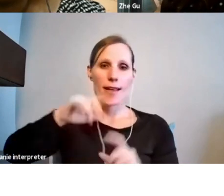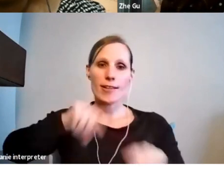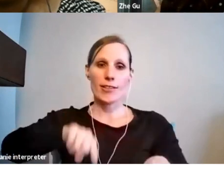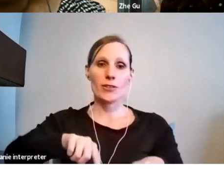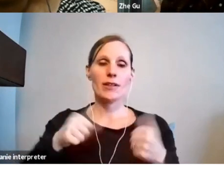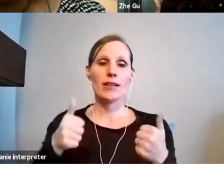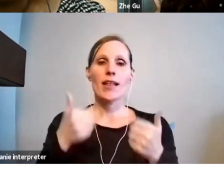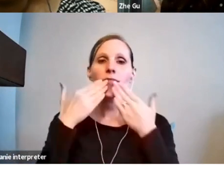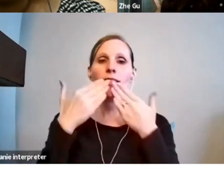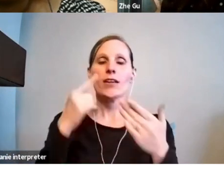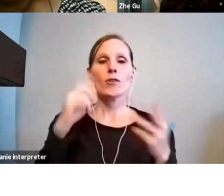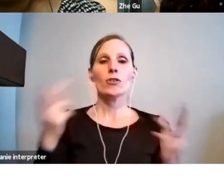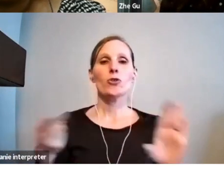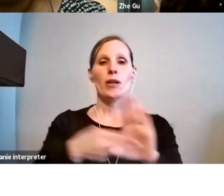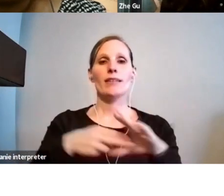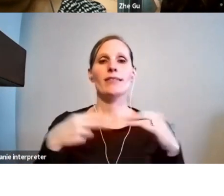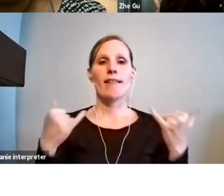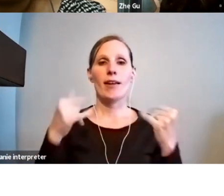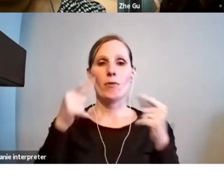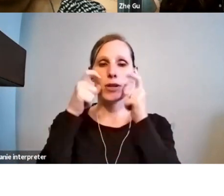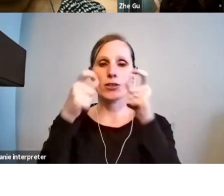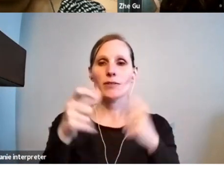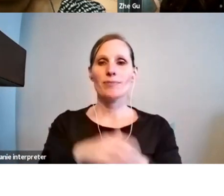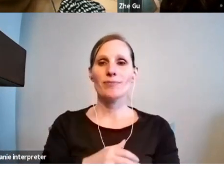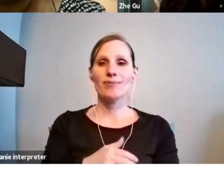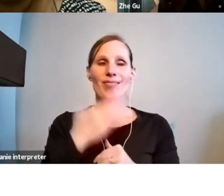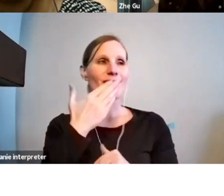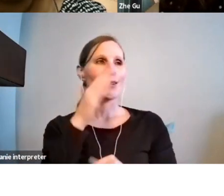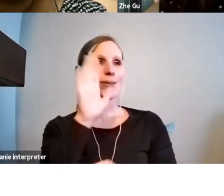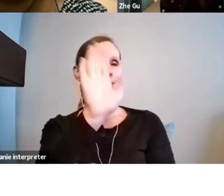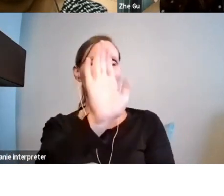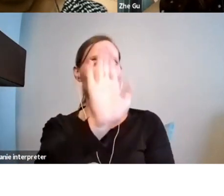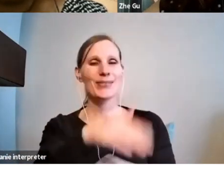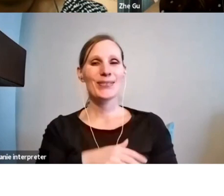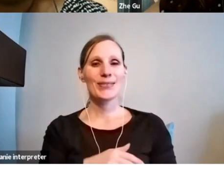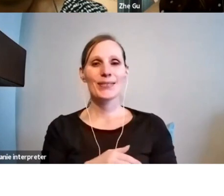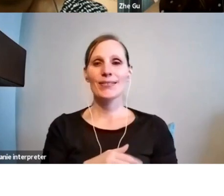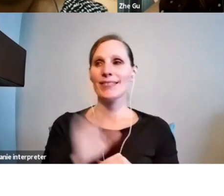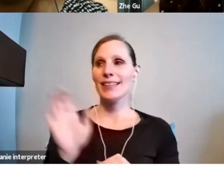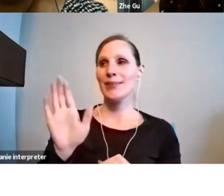Thanks all for joining us today. Thank you everyone. Thank you.